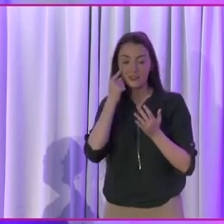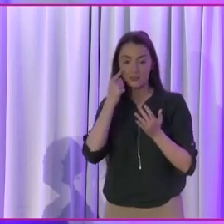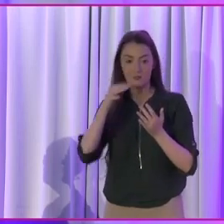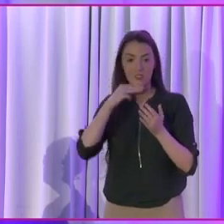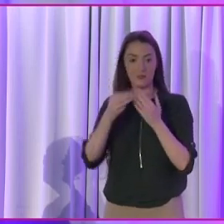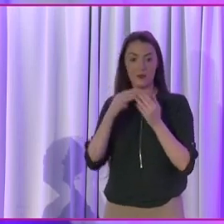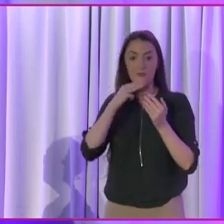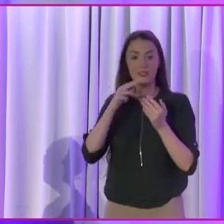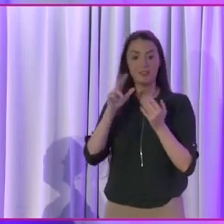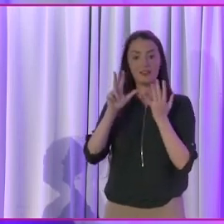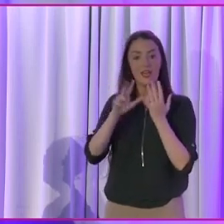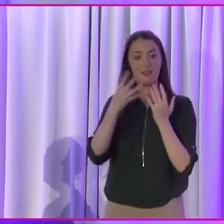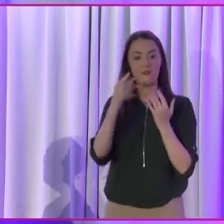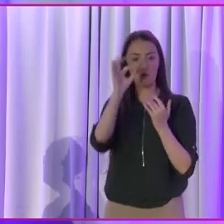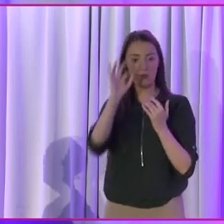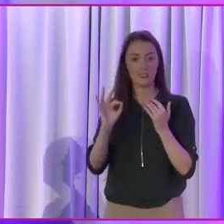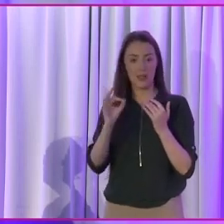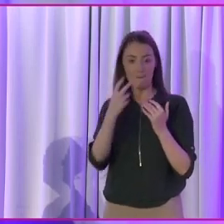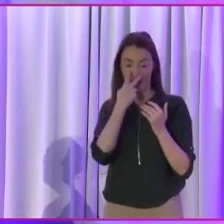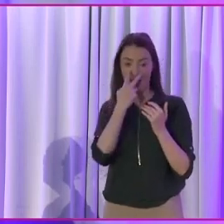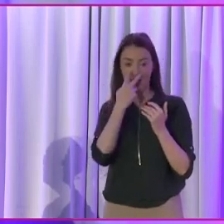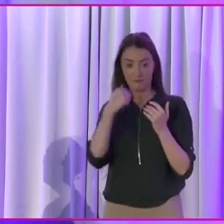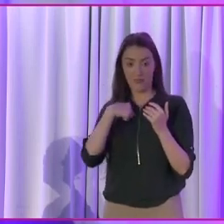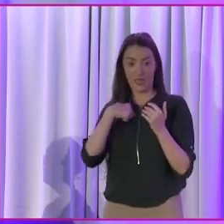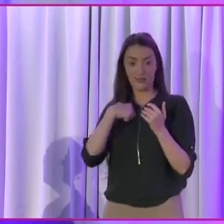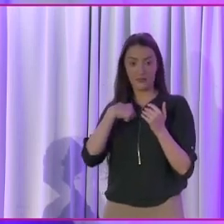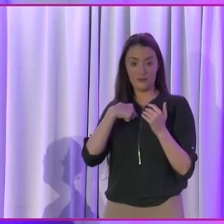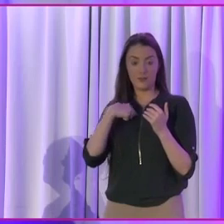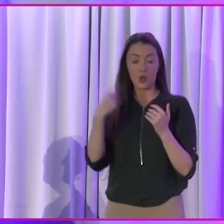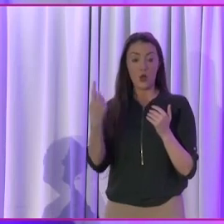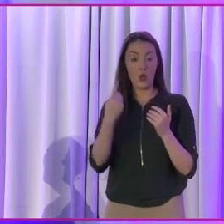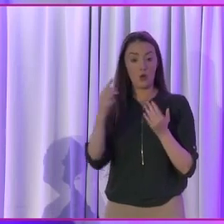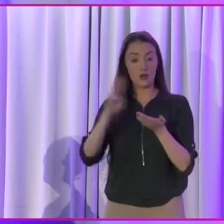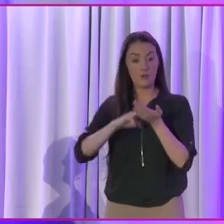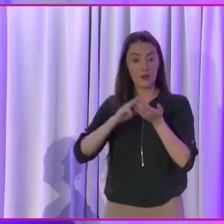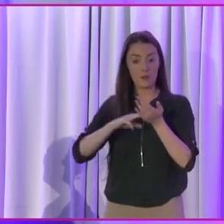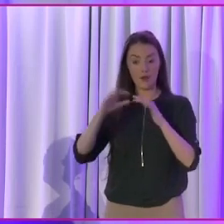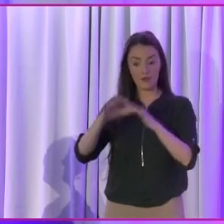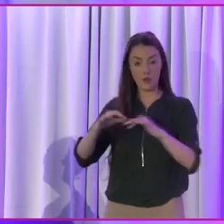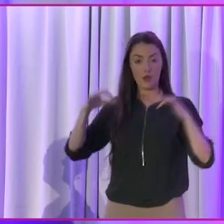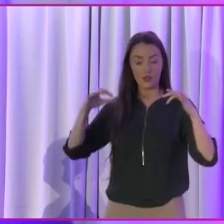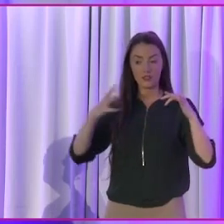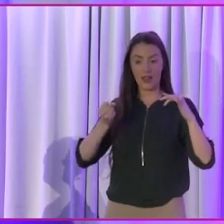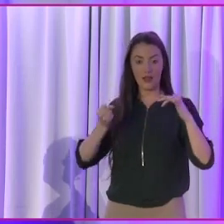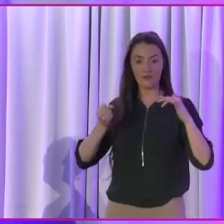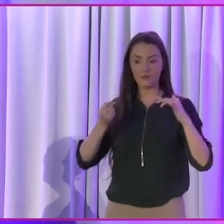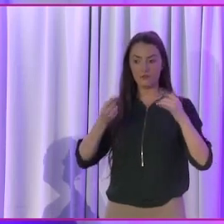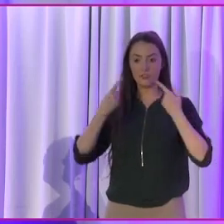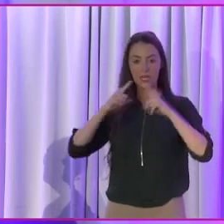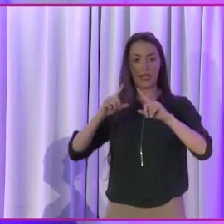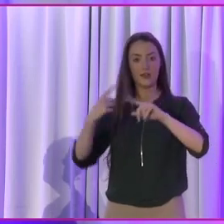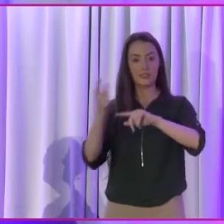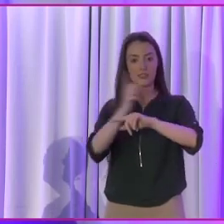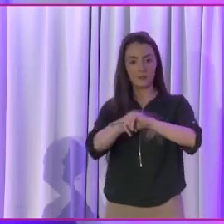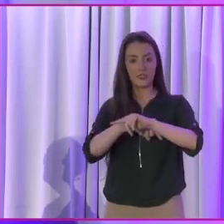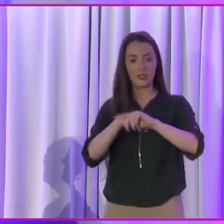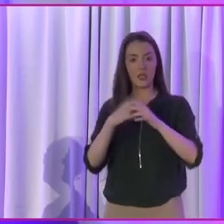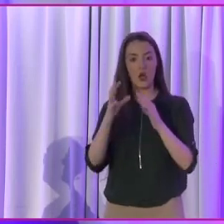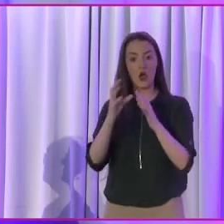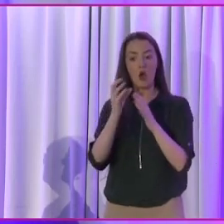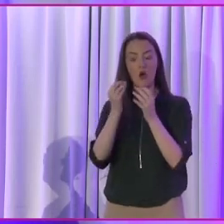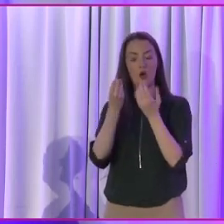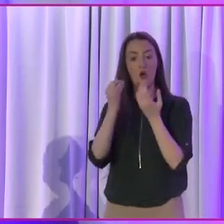% blind. I am the only member of the current Oireachtas with a declared disability and I'm Fine Gael.